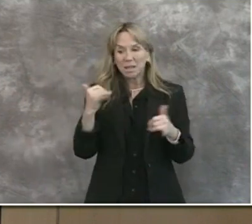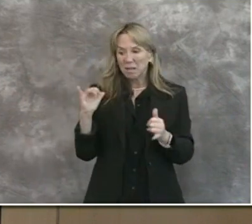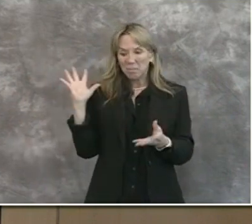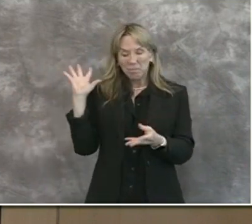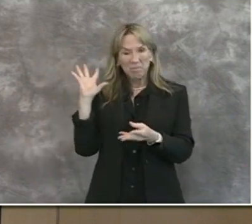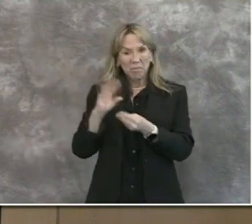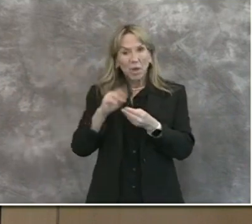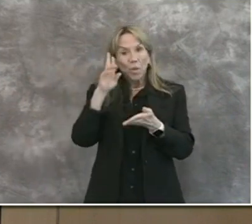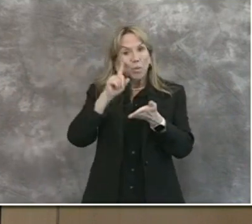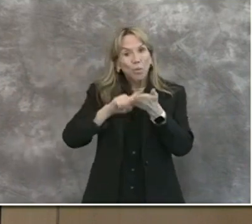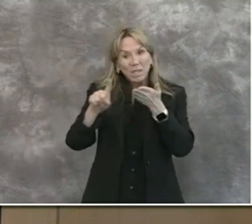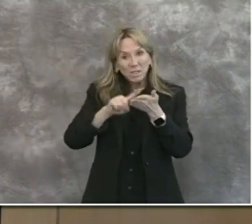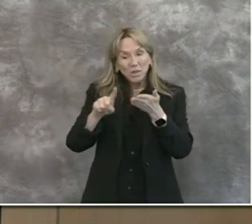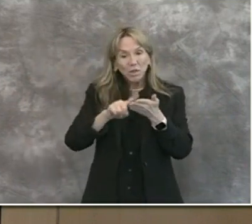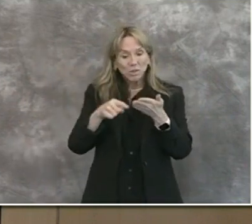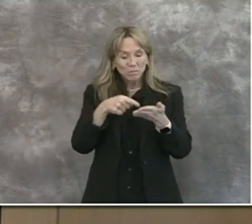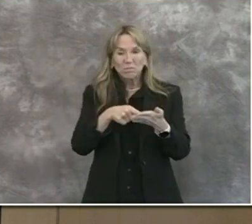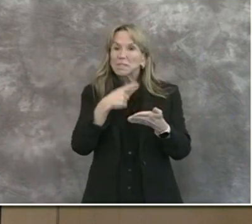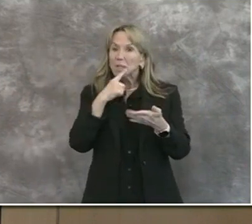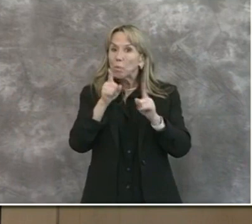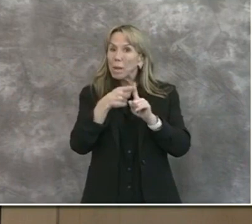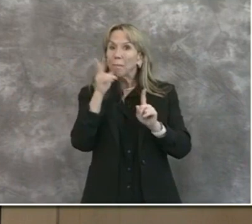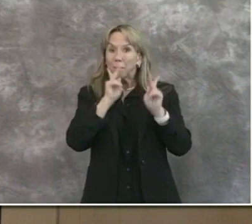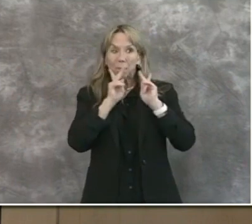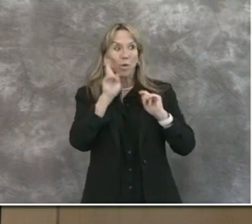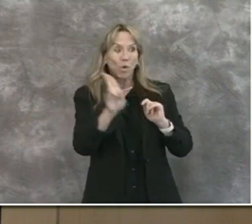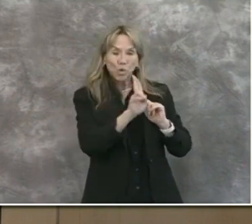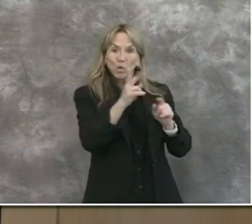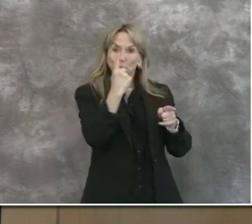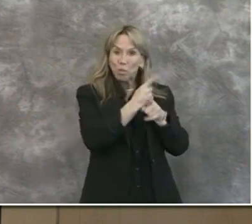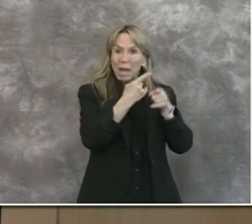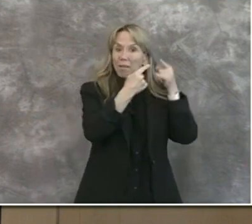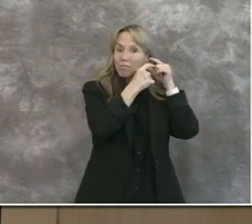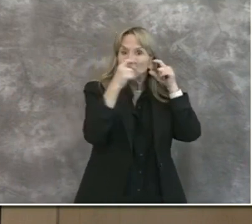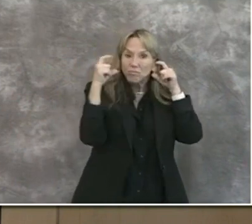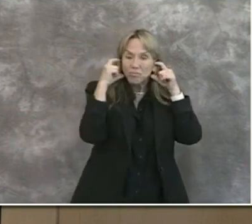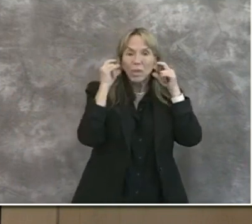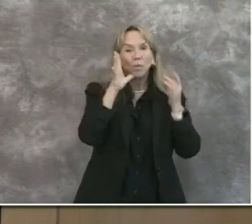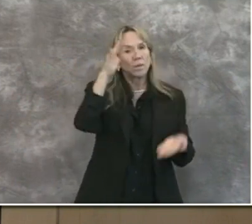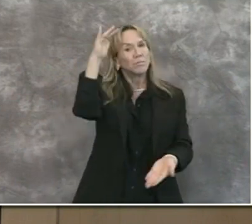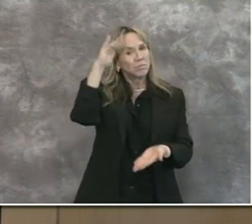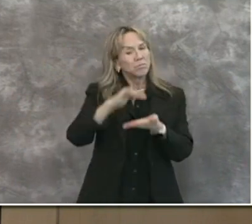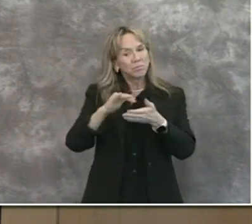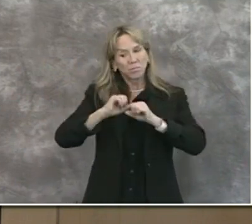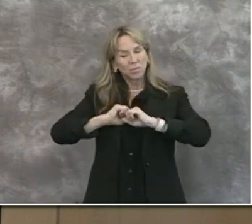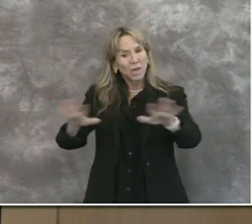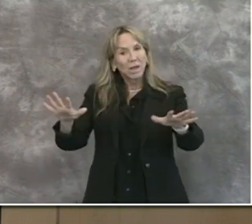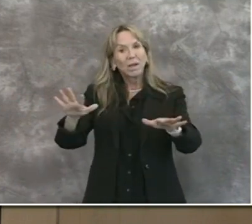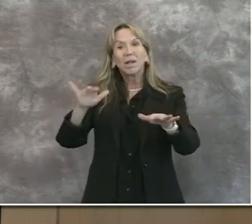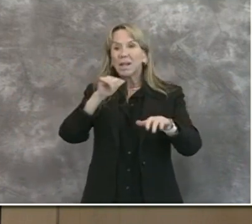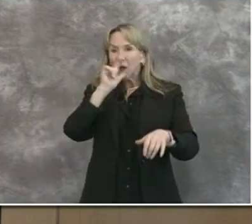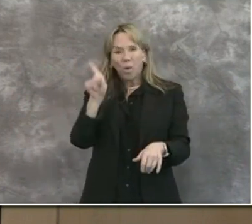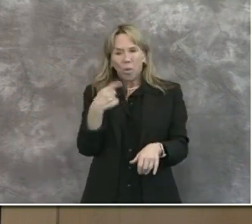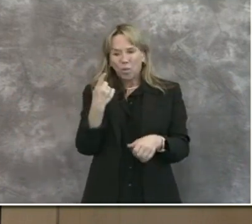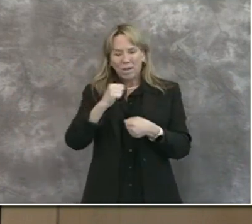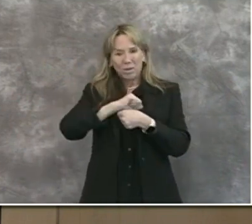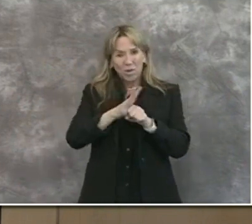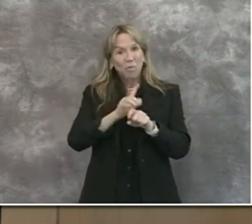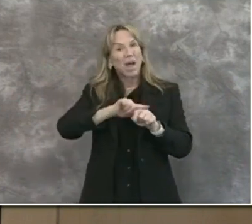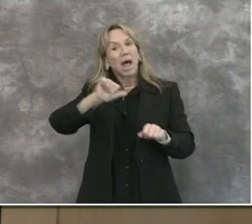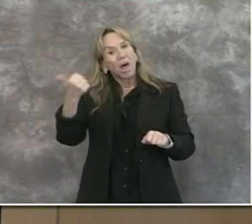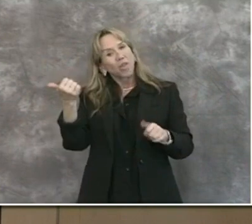shown that when face coverings are used properly, that reduce transmission of COVID-19 or other respiratory illnesses.